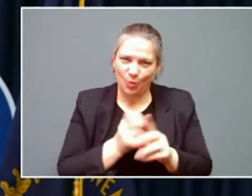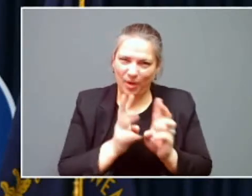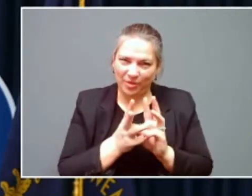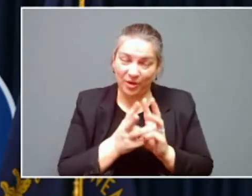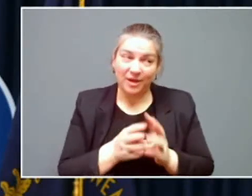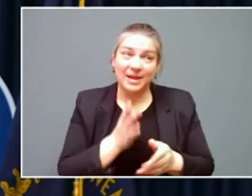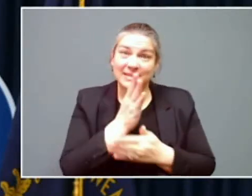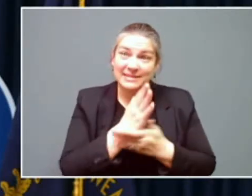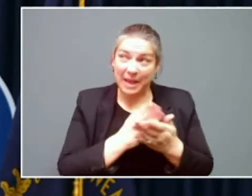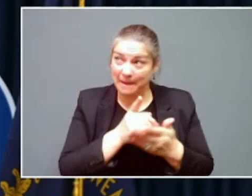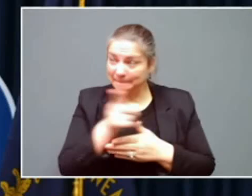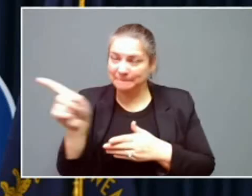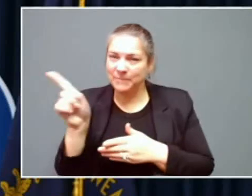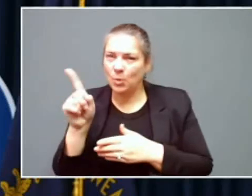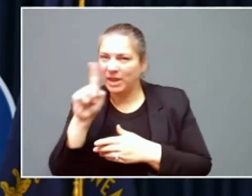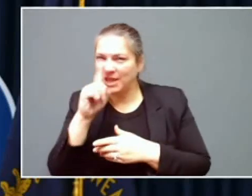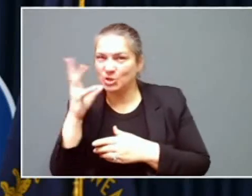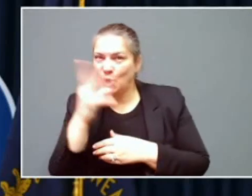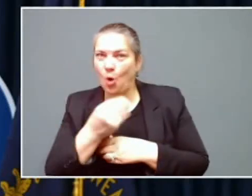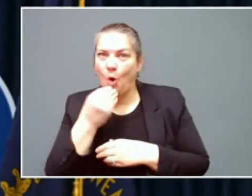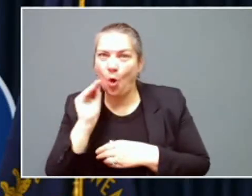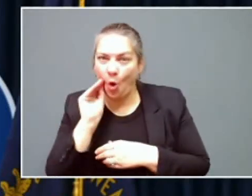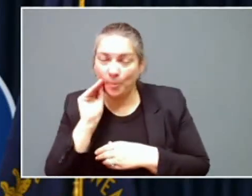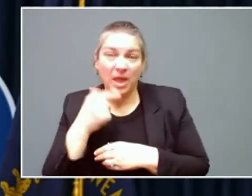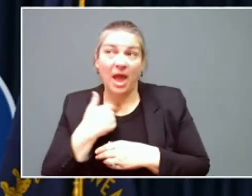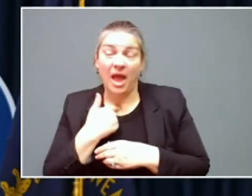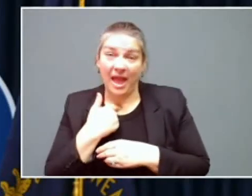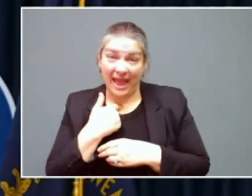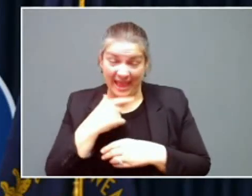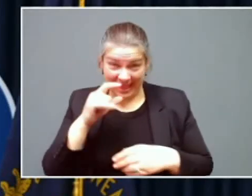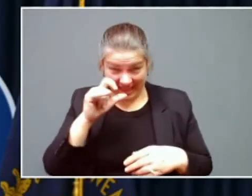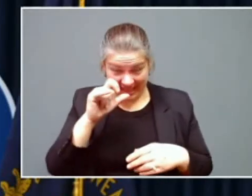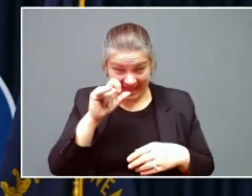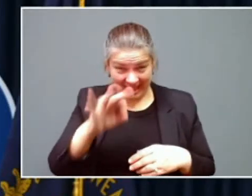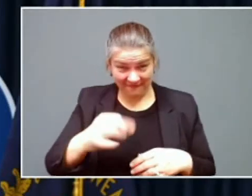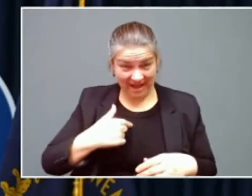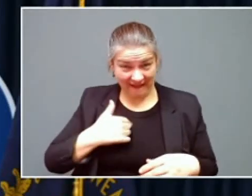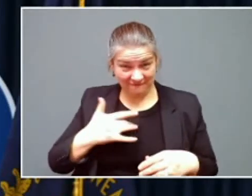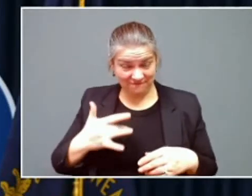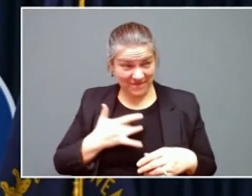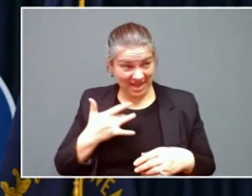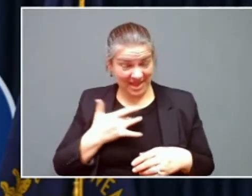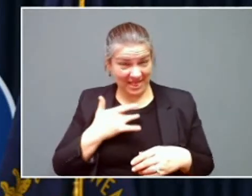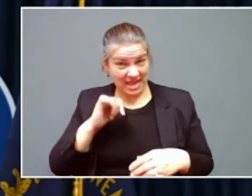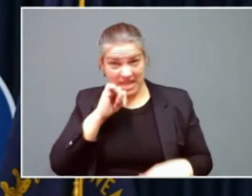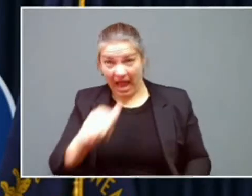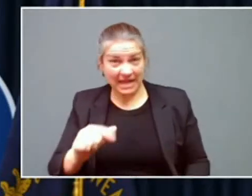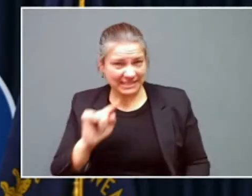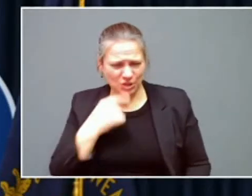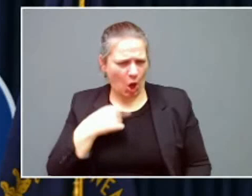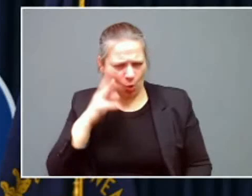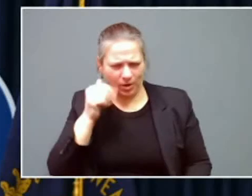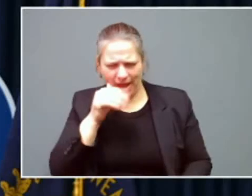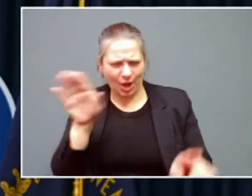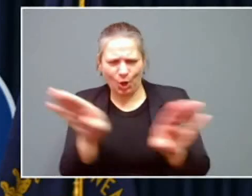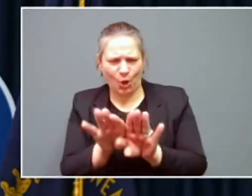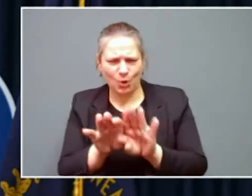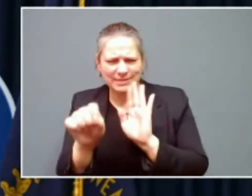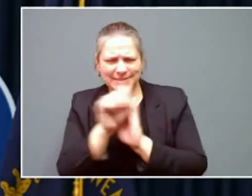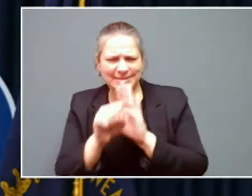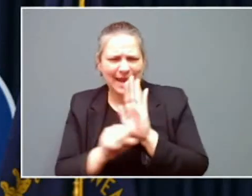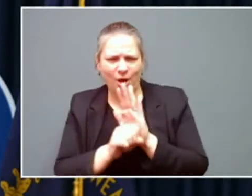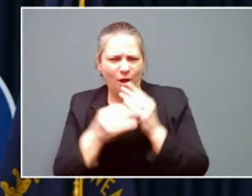school. I wouldn't close state office buildings if I didn't believe this was going to be a severe event, and I'd be really concerned,